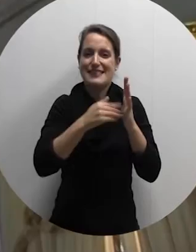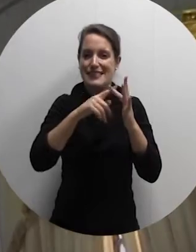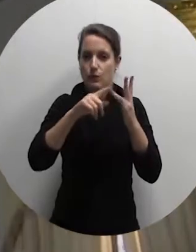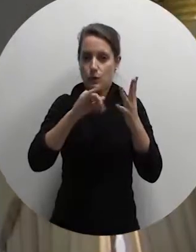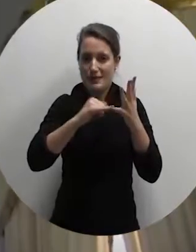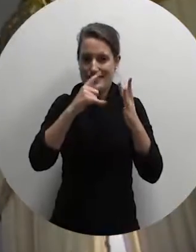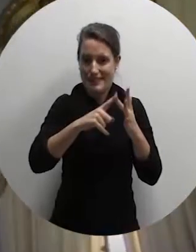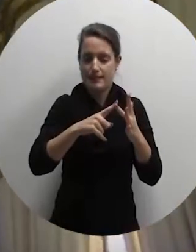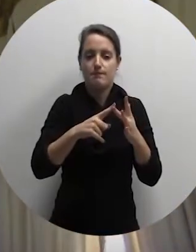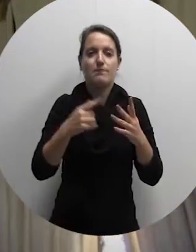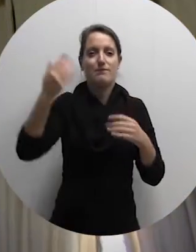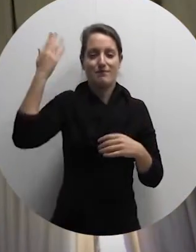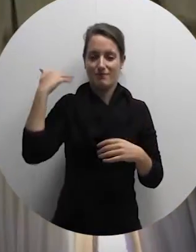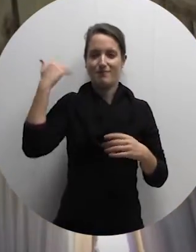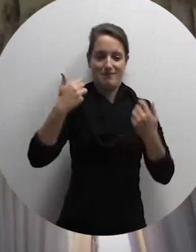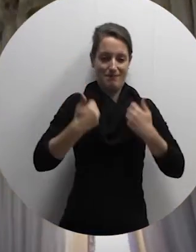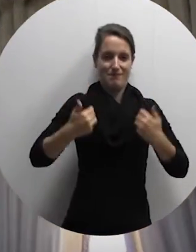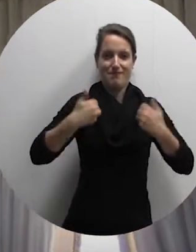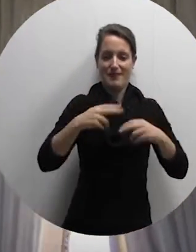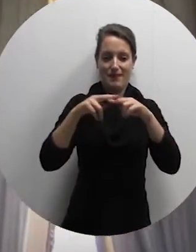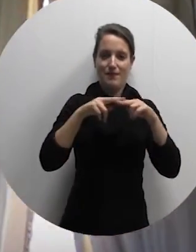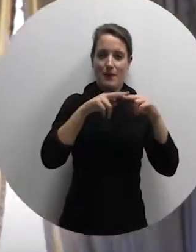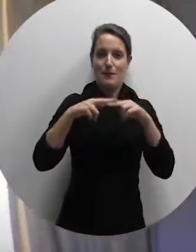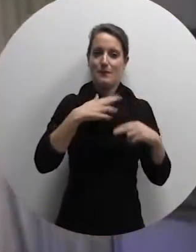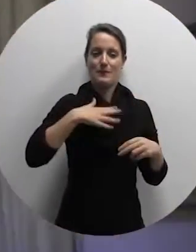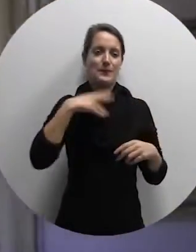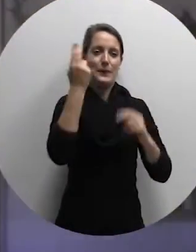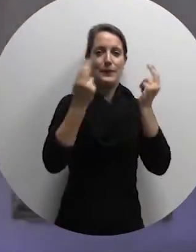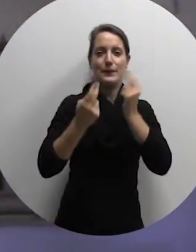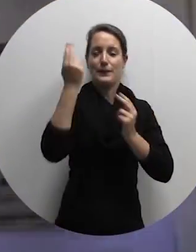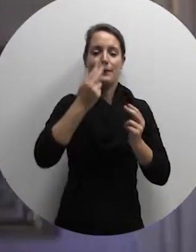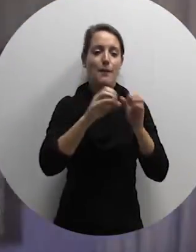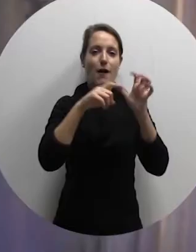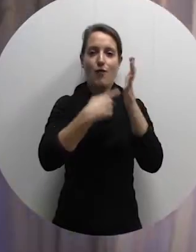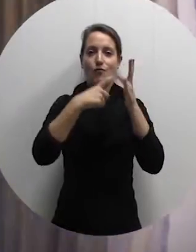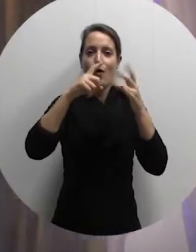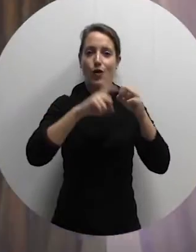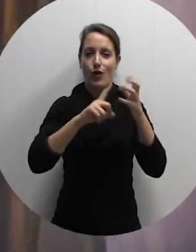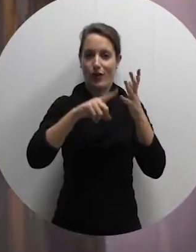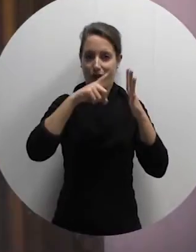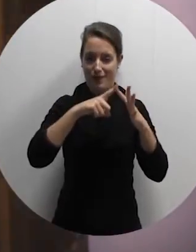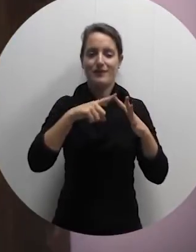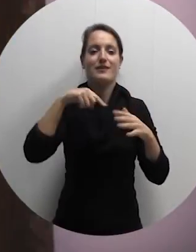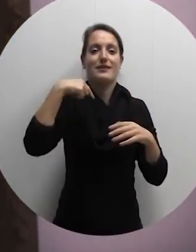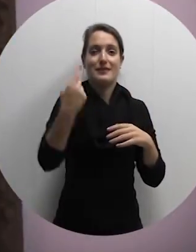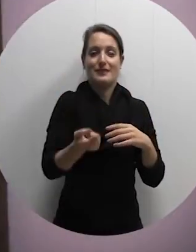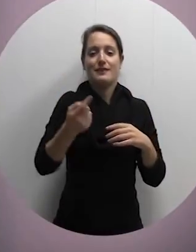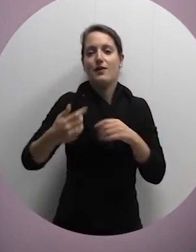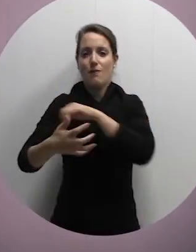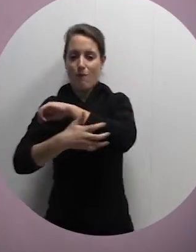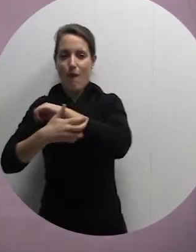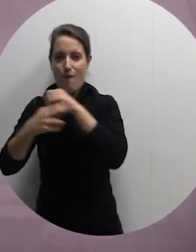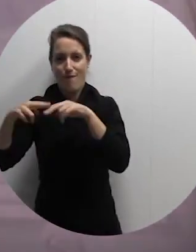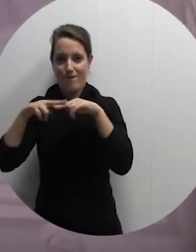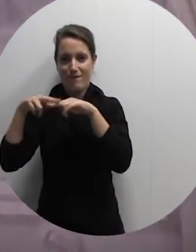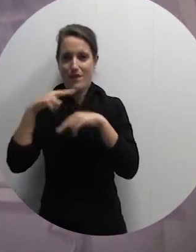century, when the Baroque style permeated down from the ruling class to the pretentious and wealthy Maltese families.